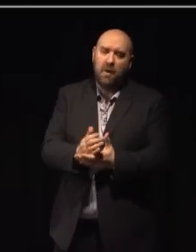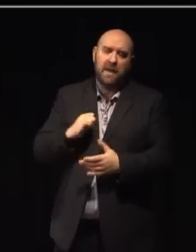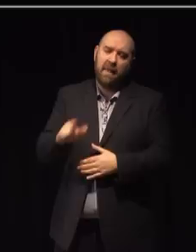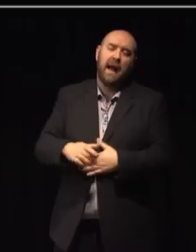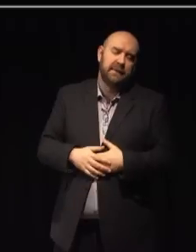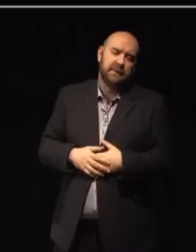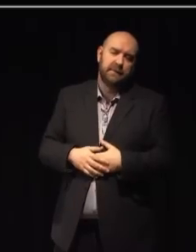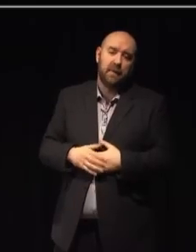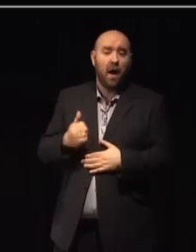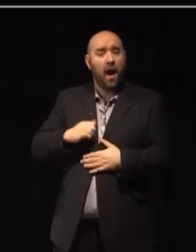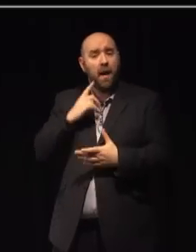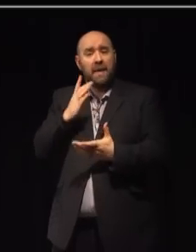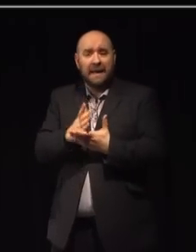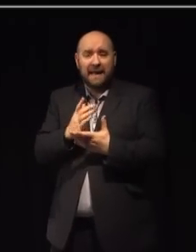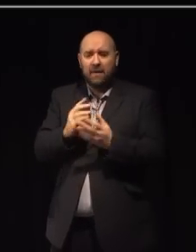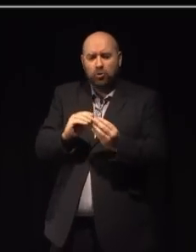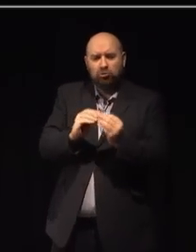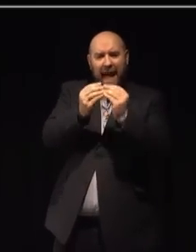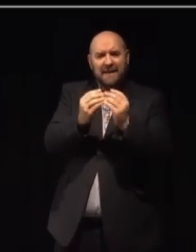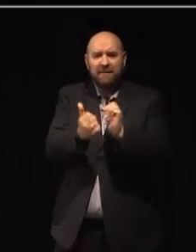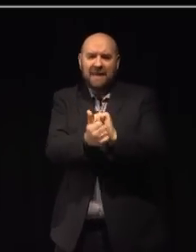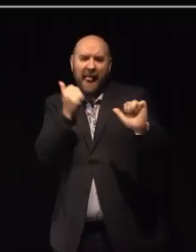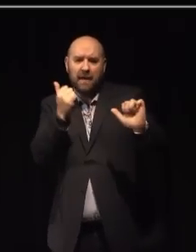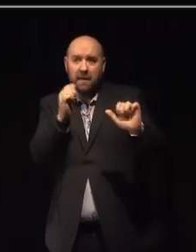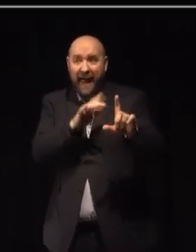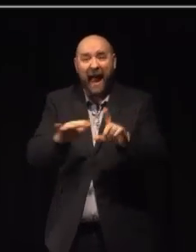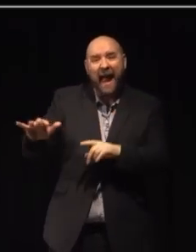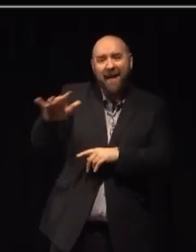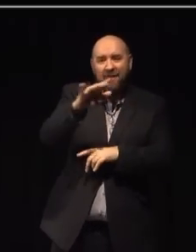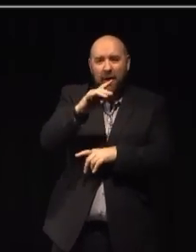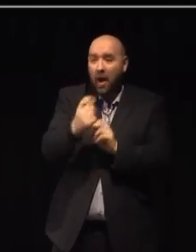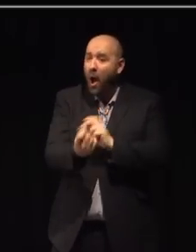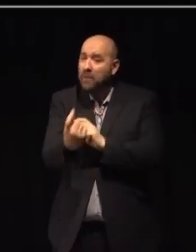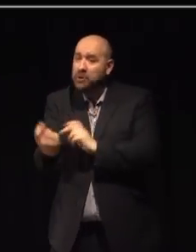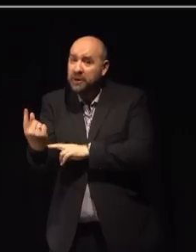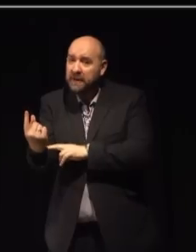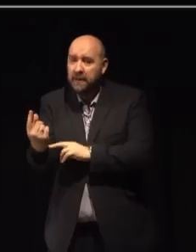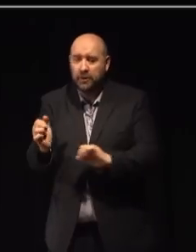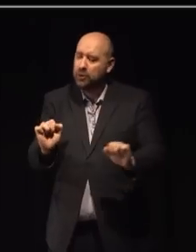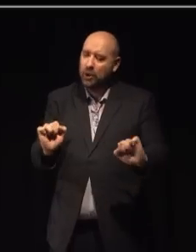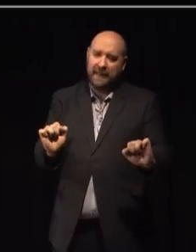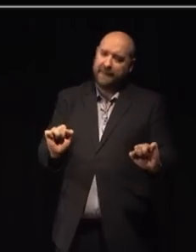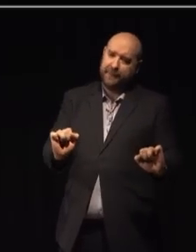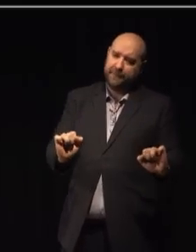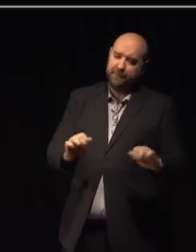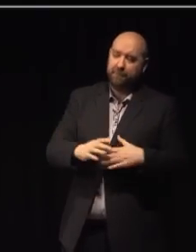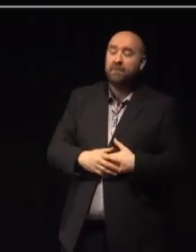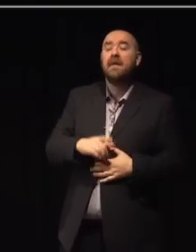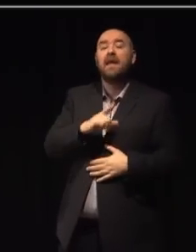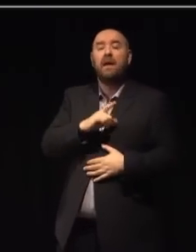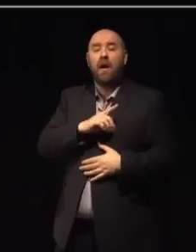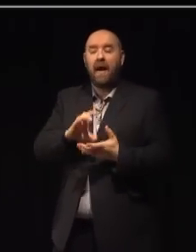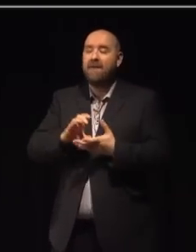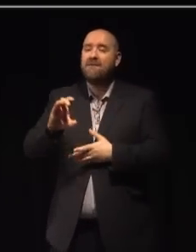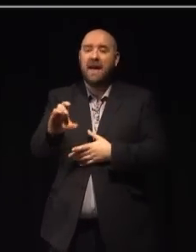believe that creative talent is everywhere, but opportunity is not. Not yet. And that's what this investment